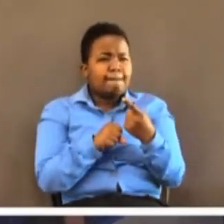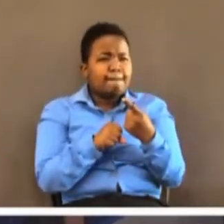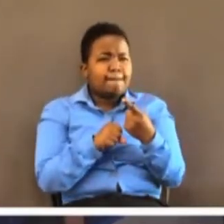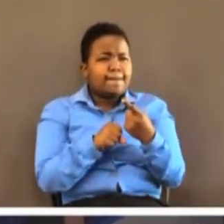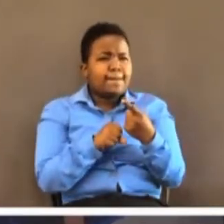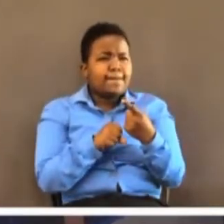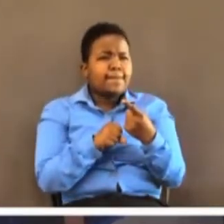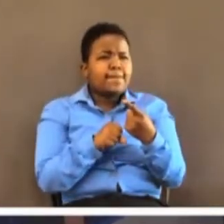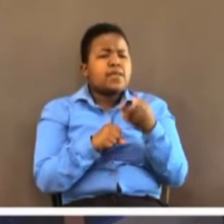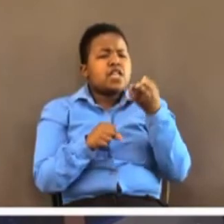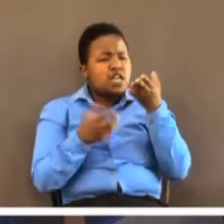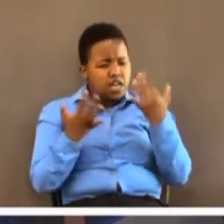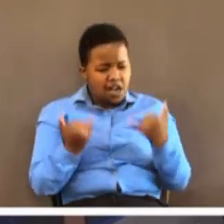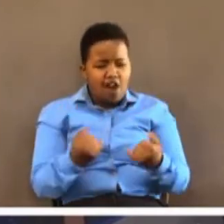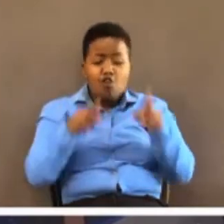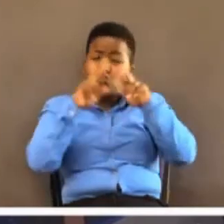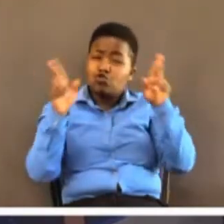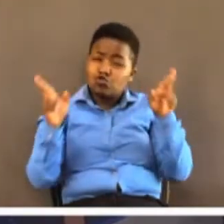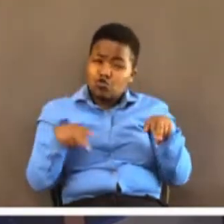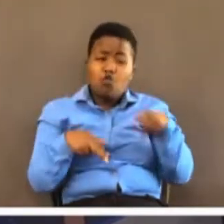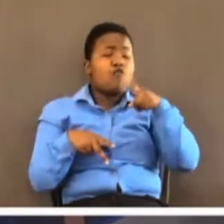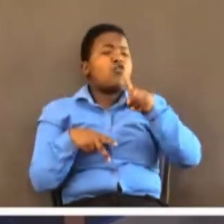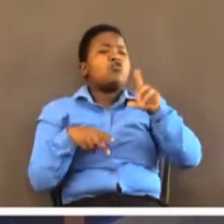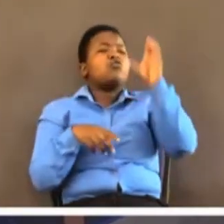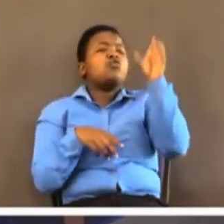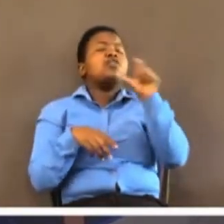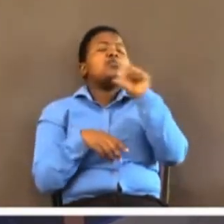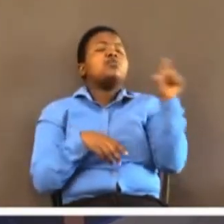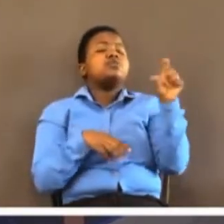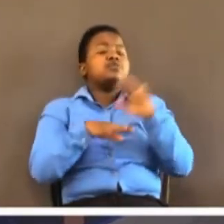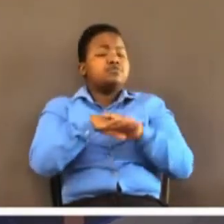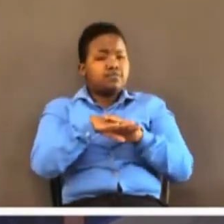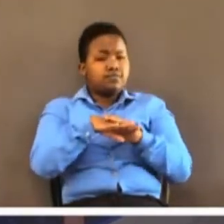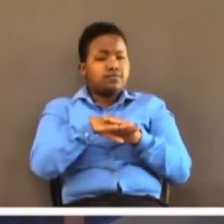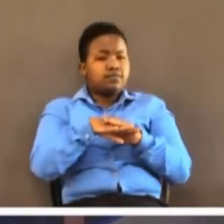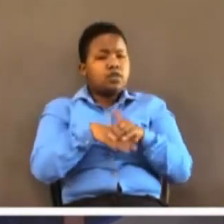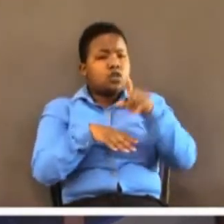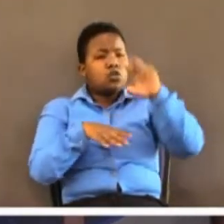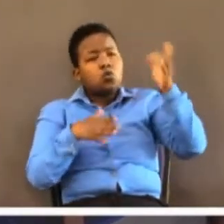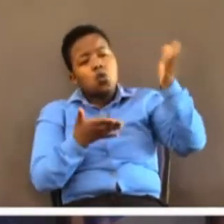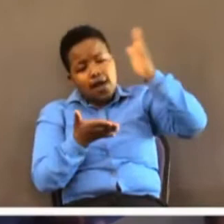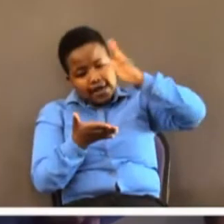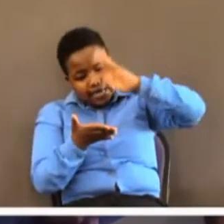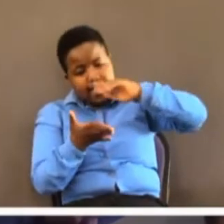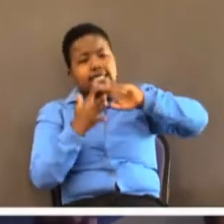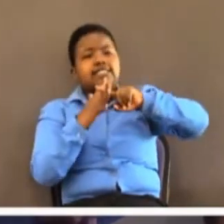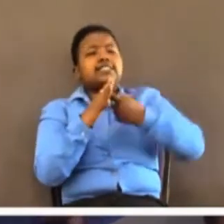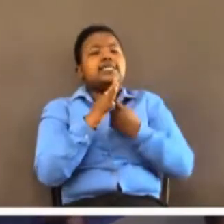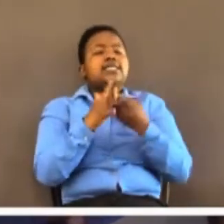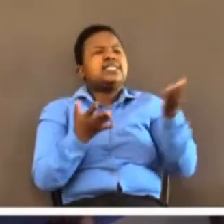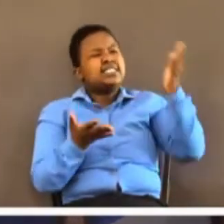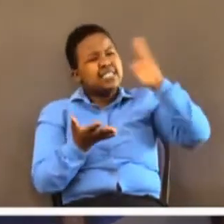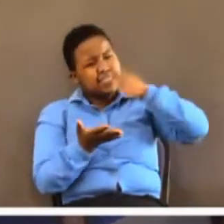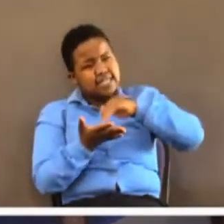There is room for you at the cross and you can start all over again. You can start all over